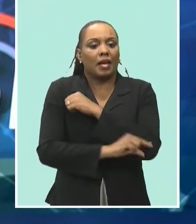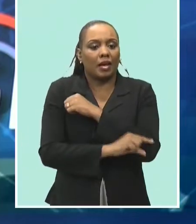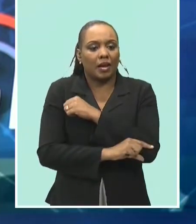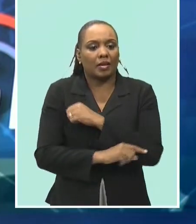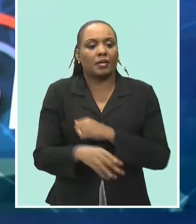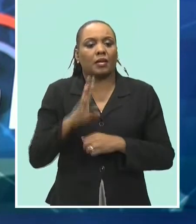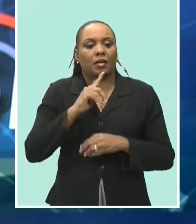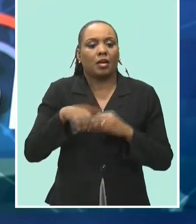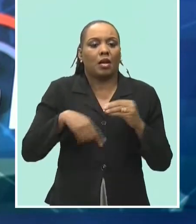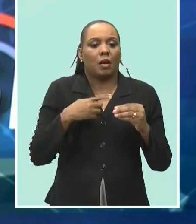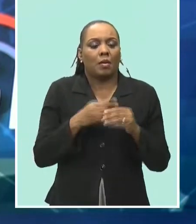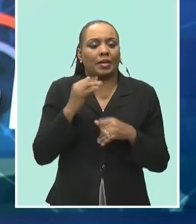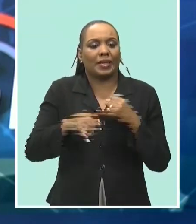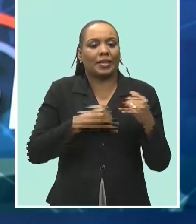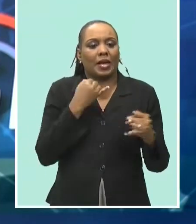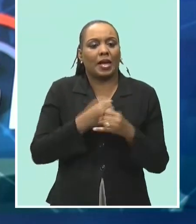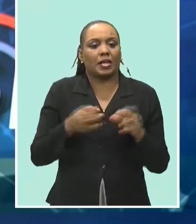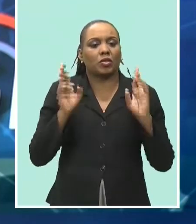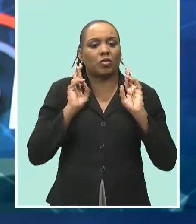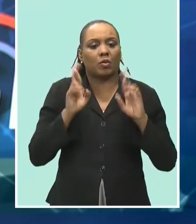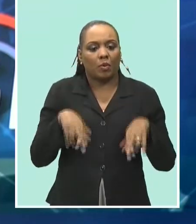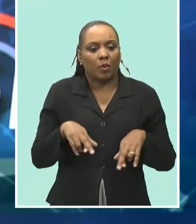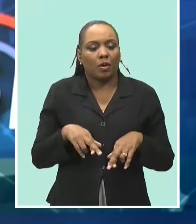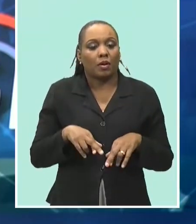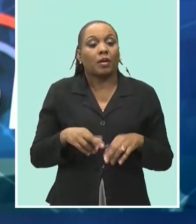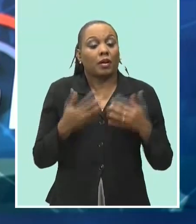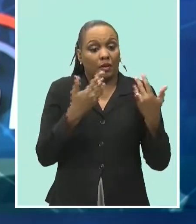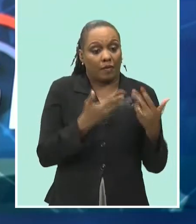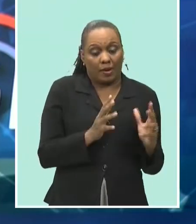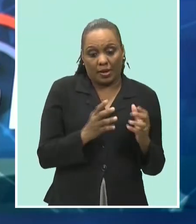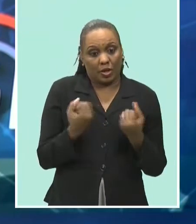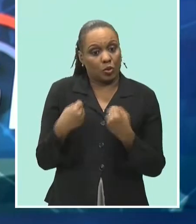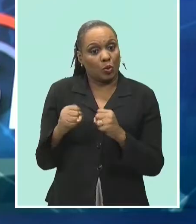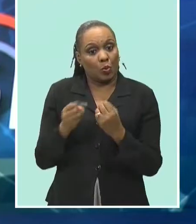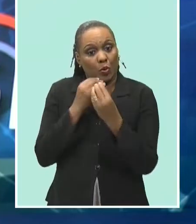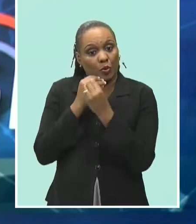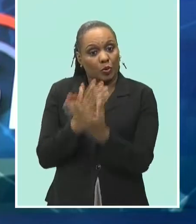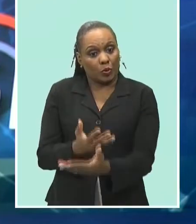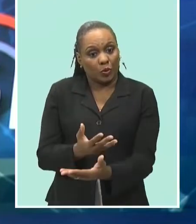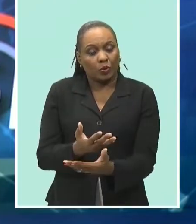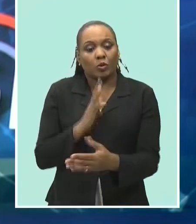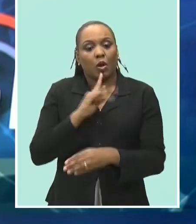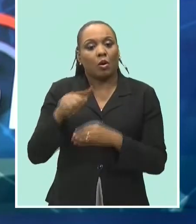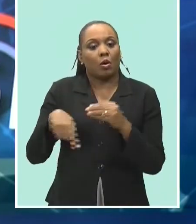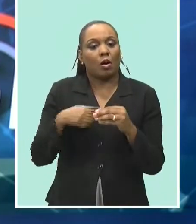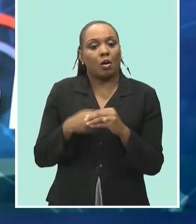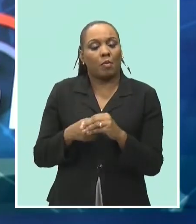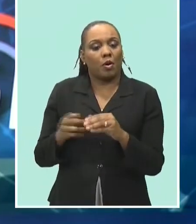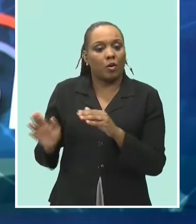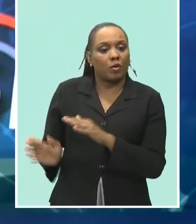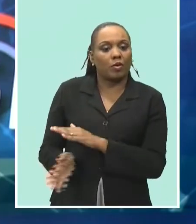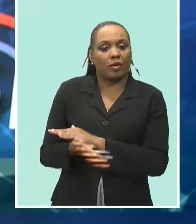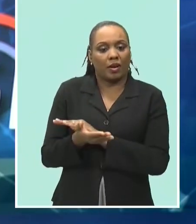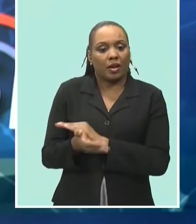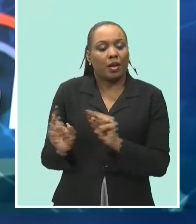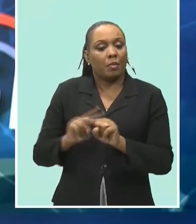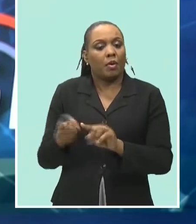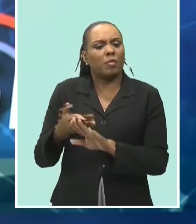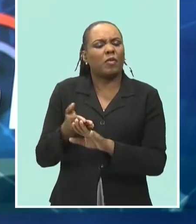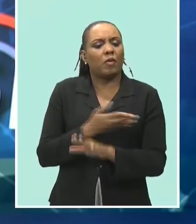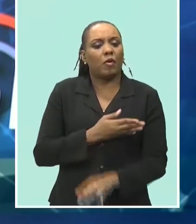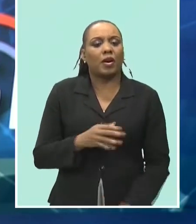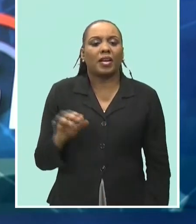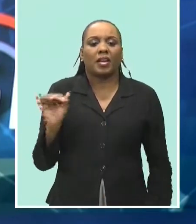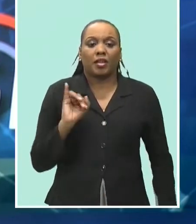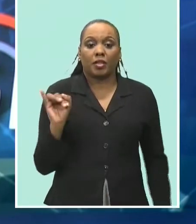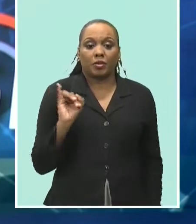with a report from an international anti-corruption watchdog then a bit later in sports the barbados pride robbed of today's start to their encounter with